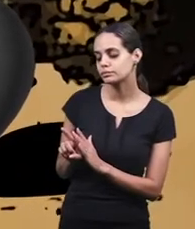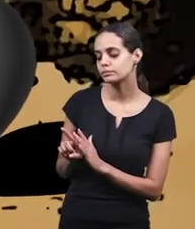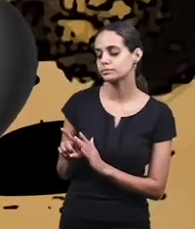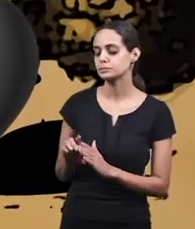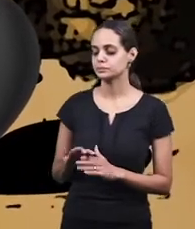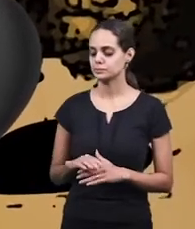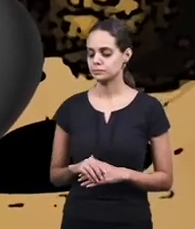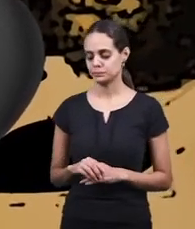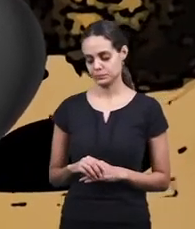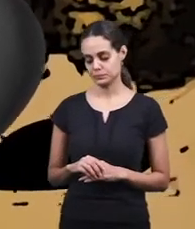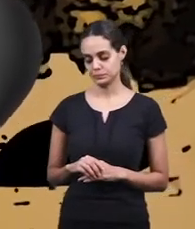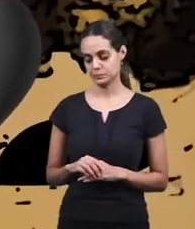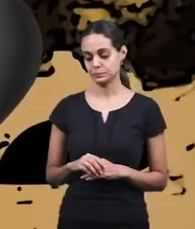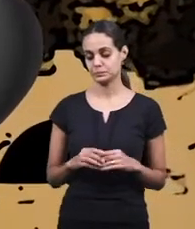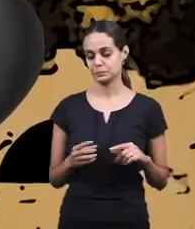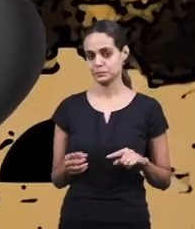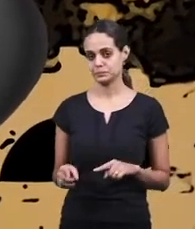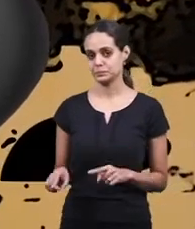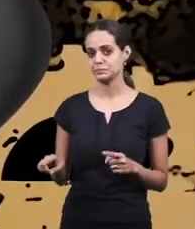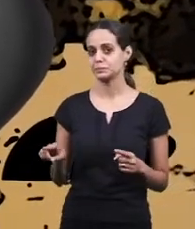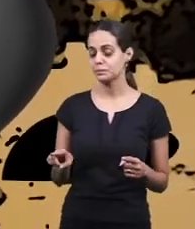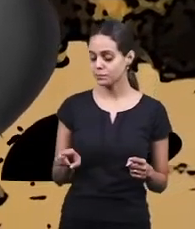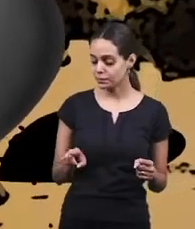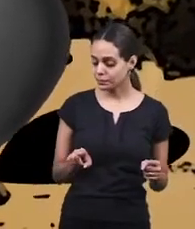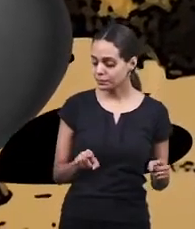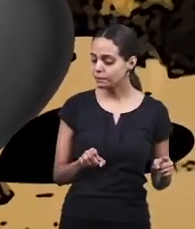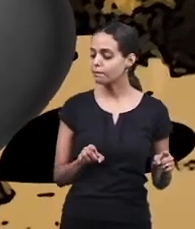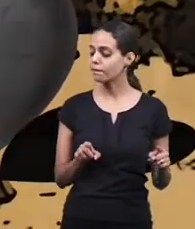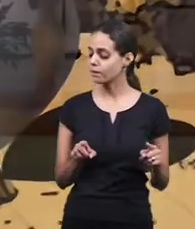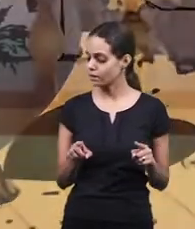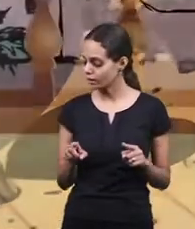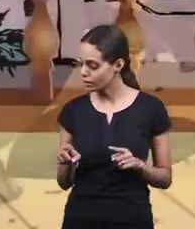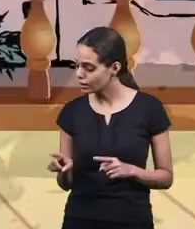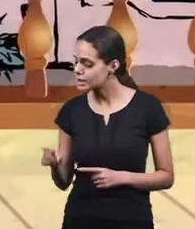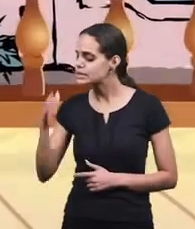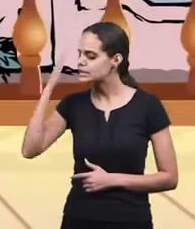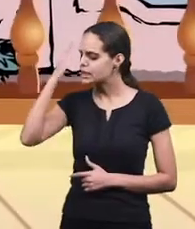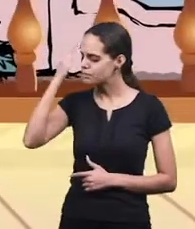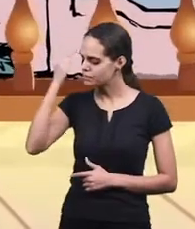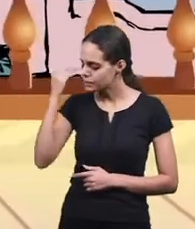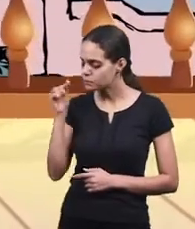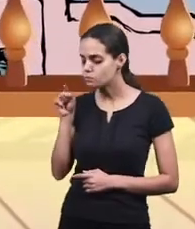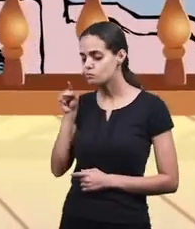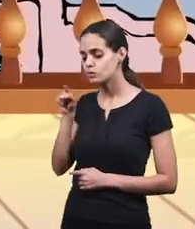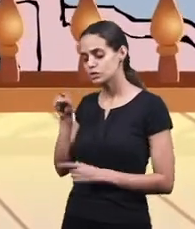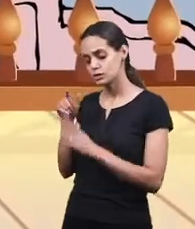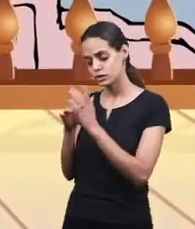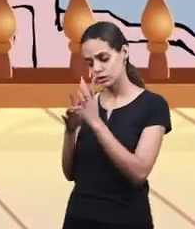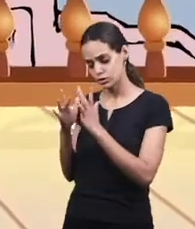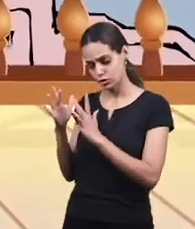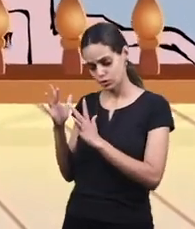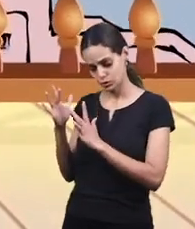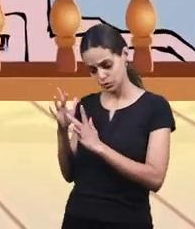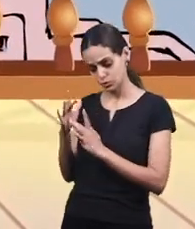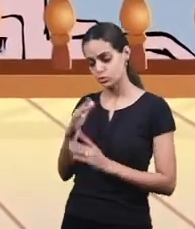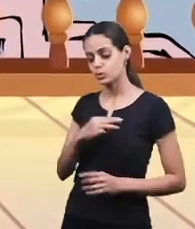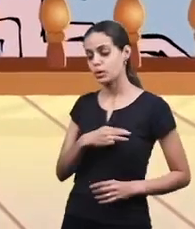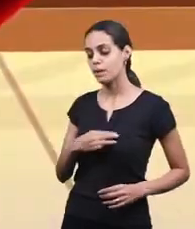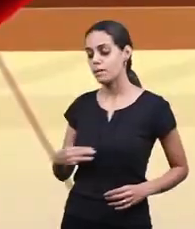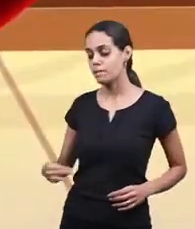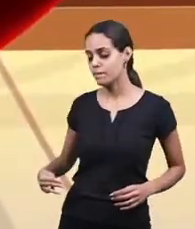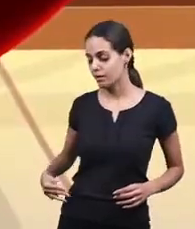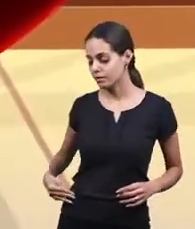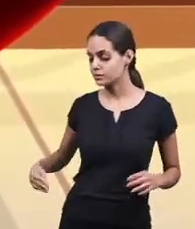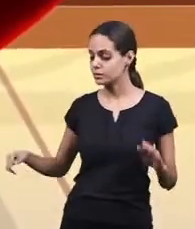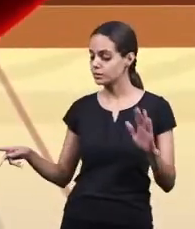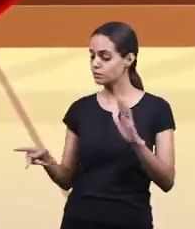will know that you are master sent from